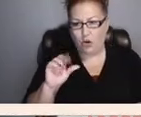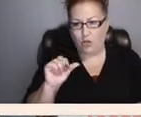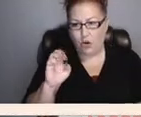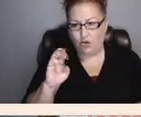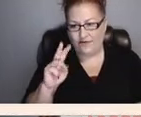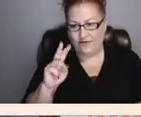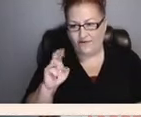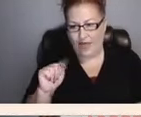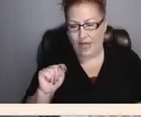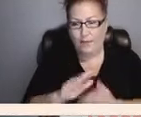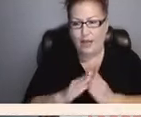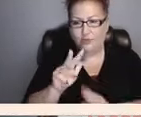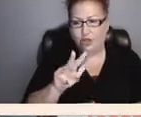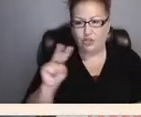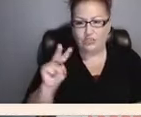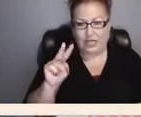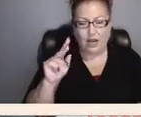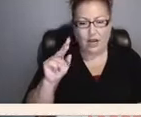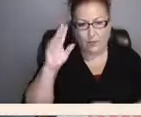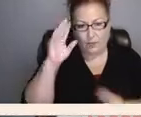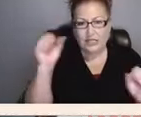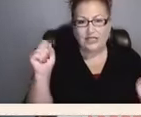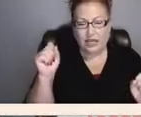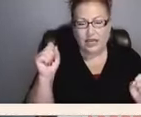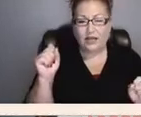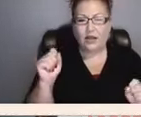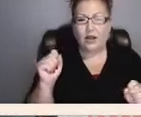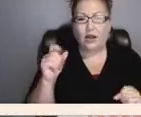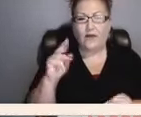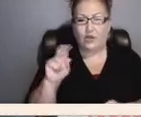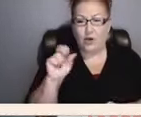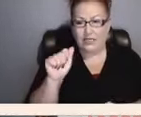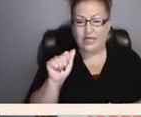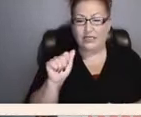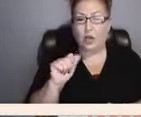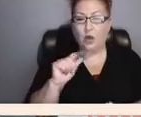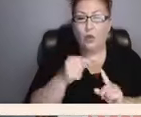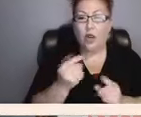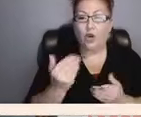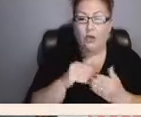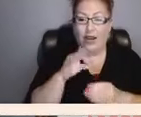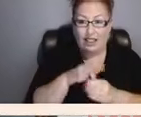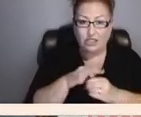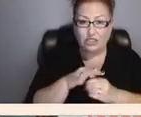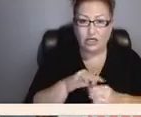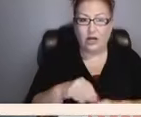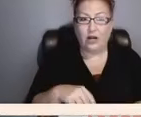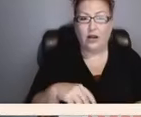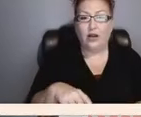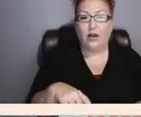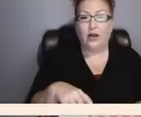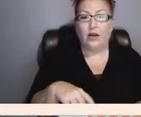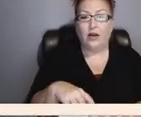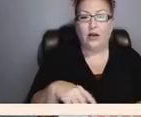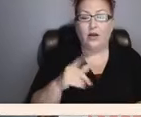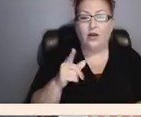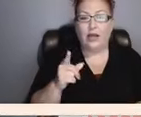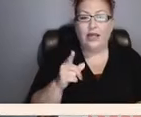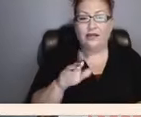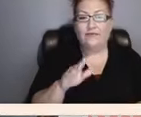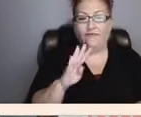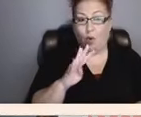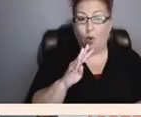of the United States, and upon his reelection for an unprecedented four terms before dying in office in April 1945.